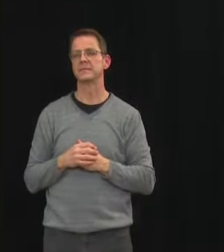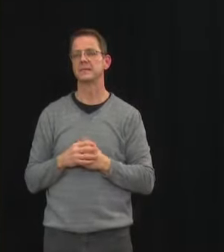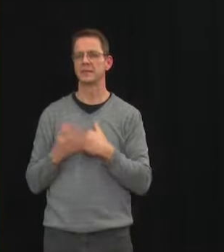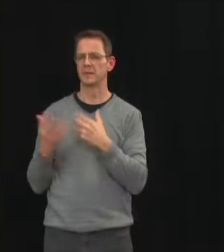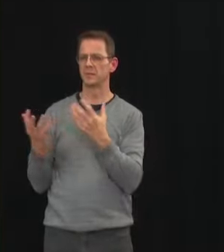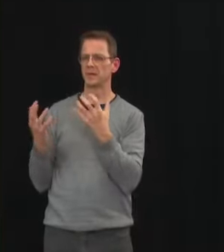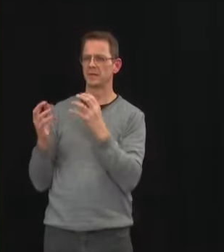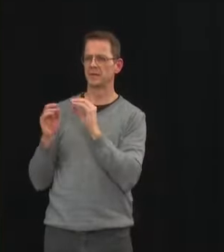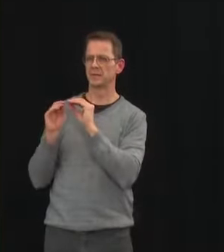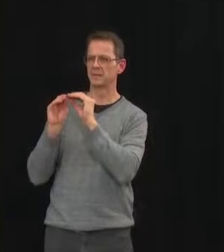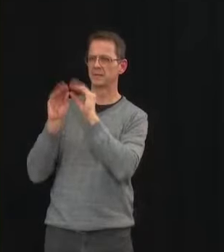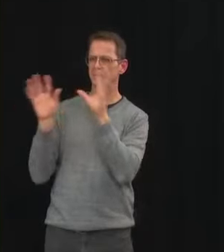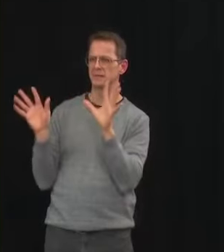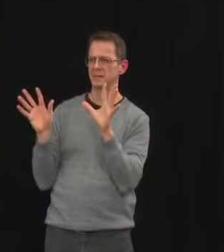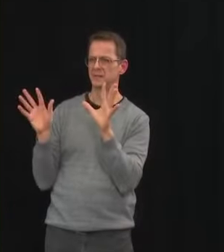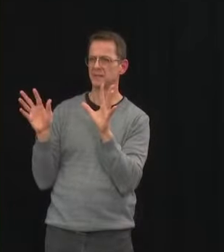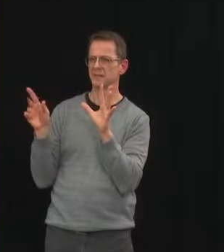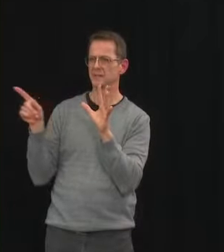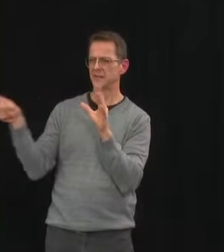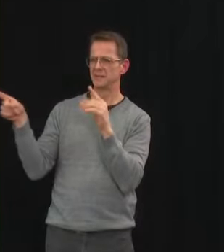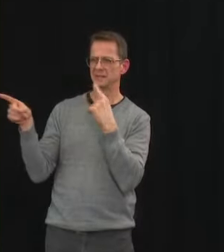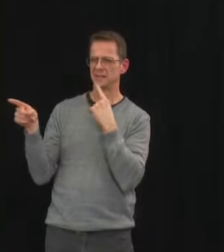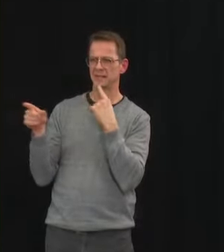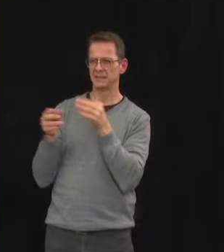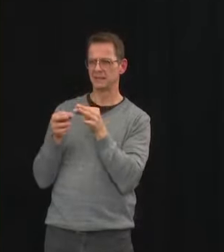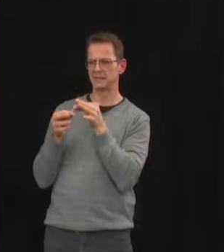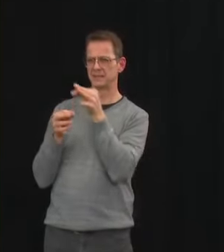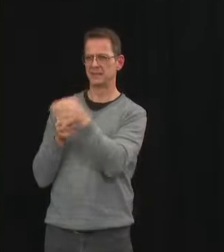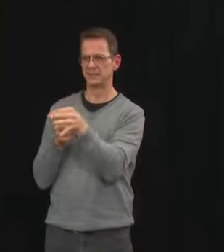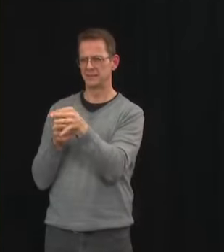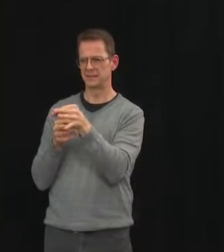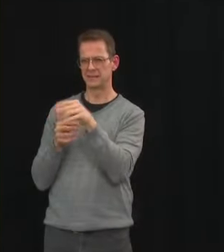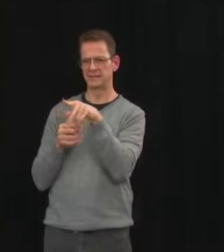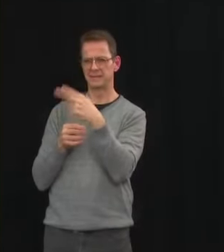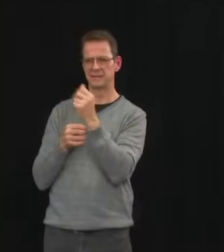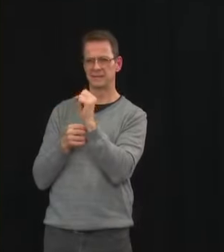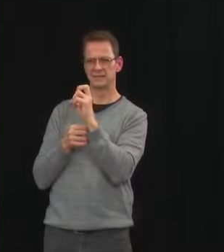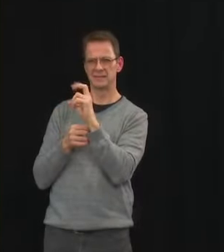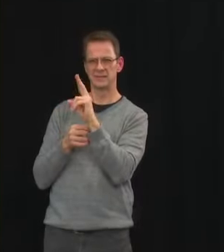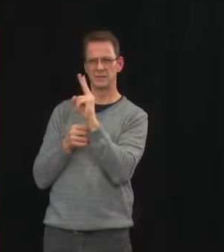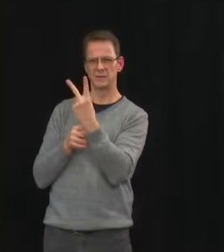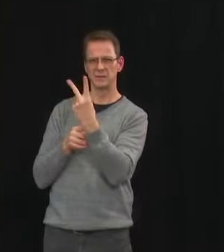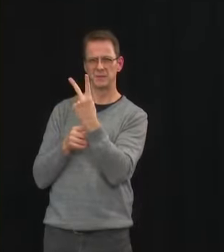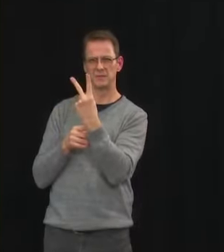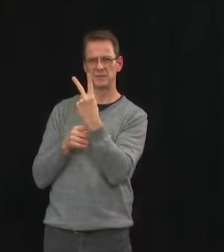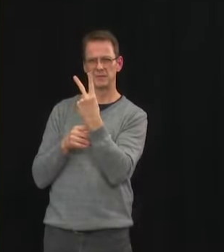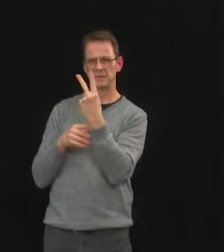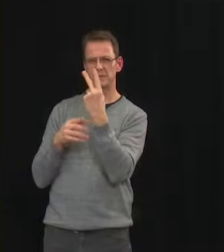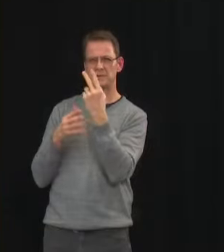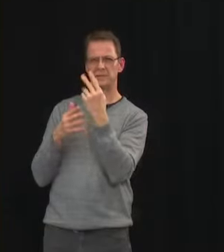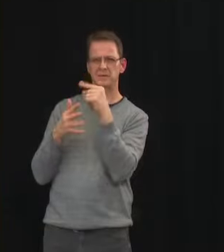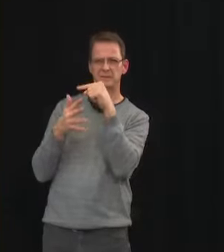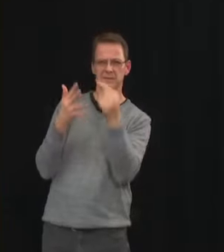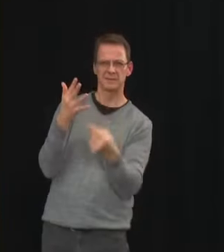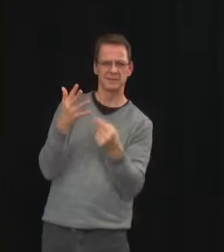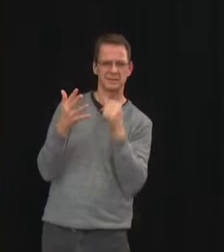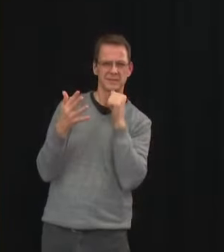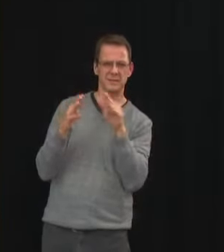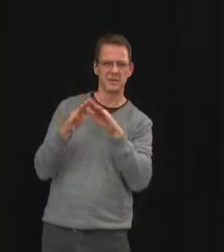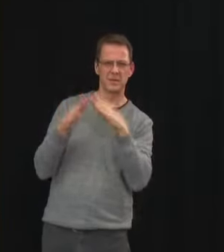initially phase 2. Are they now part of phase 3? Could they come back sooner? How are you approaching that?